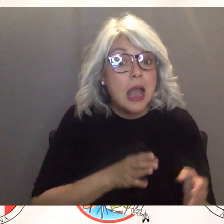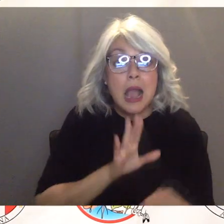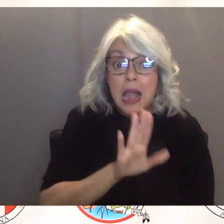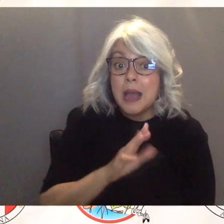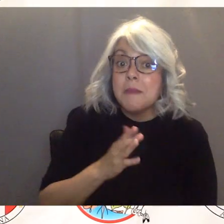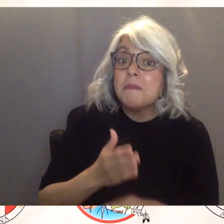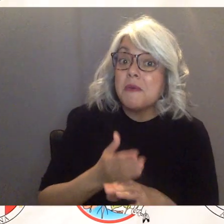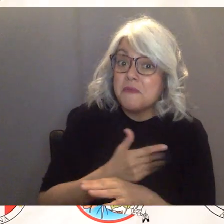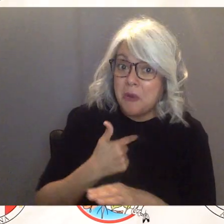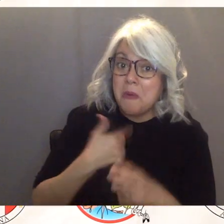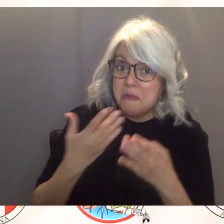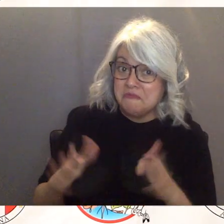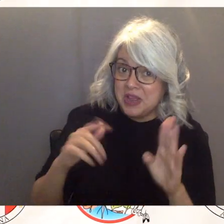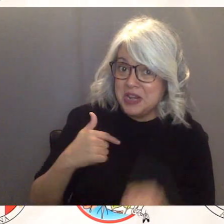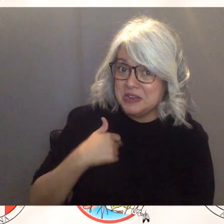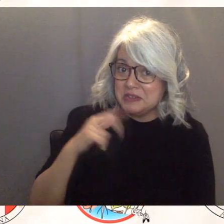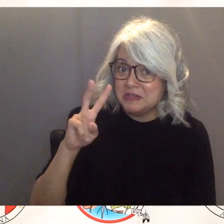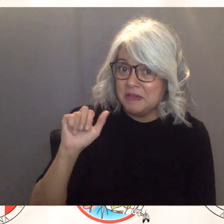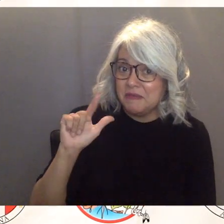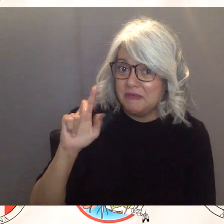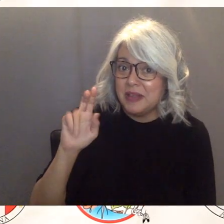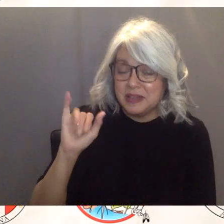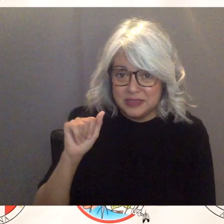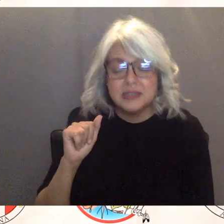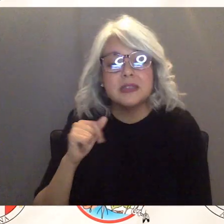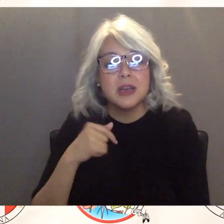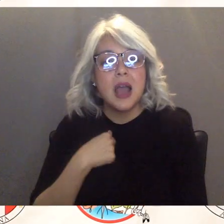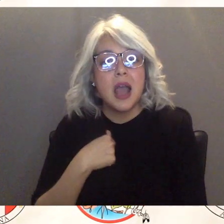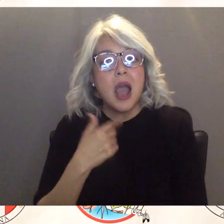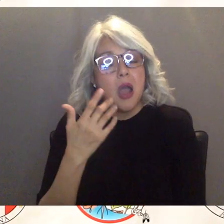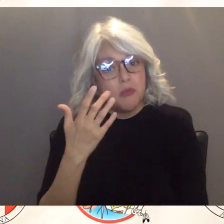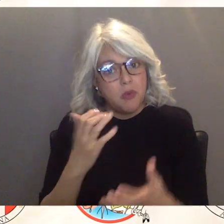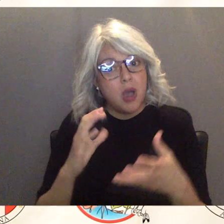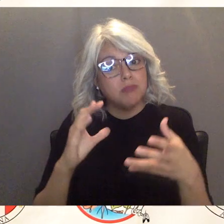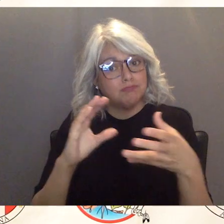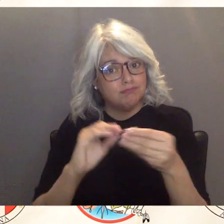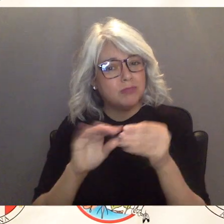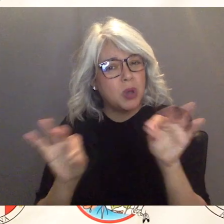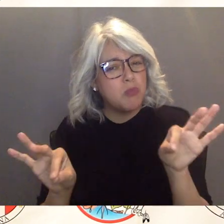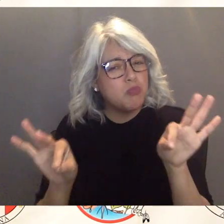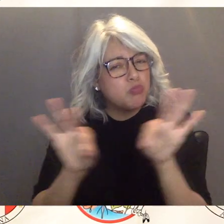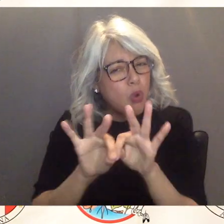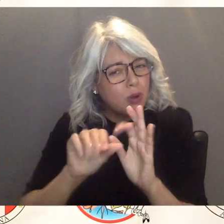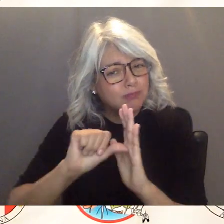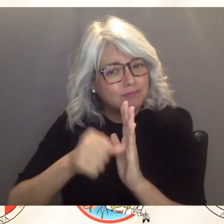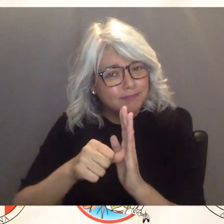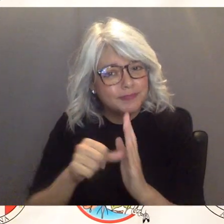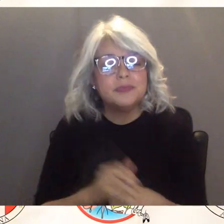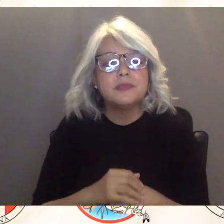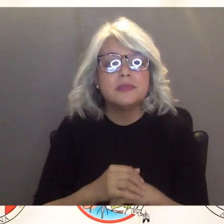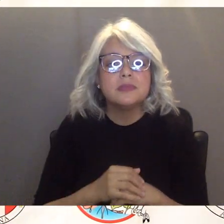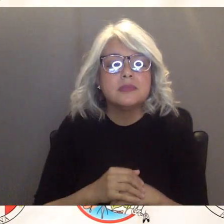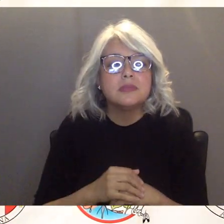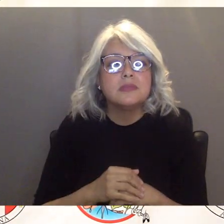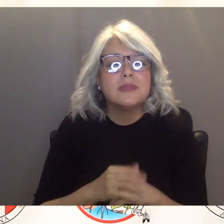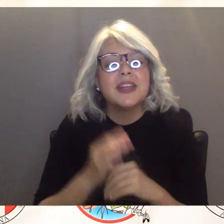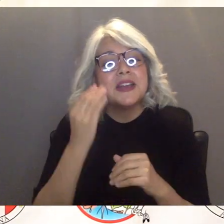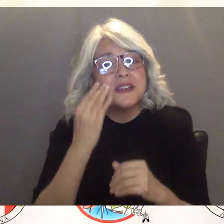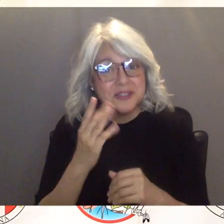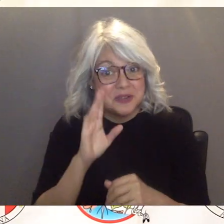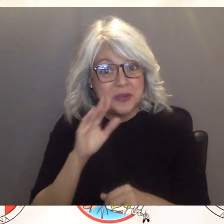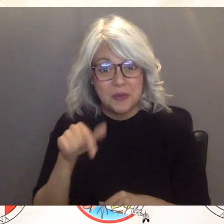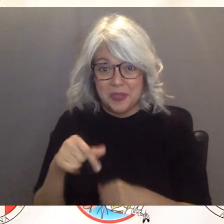very important uh message that chief montez uh sends here and and i do want to show you that you know and even as early as this morning